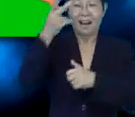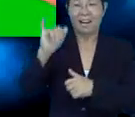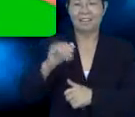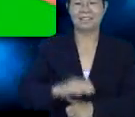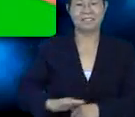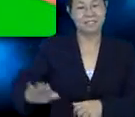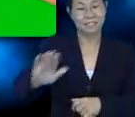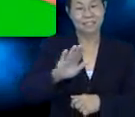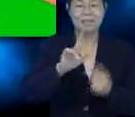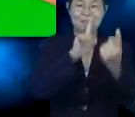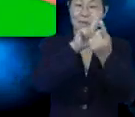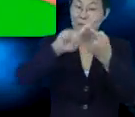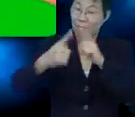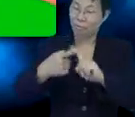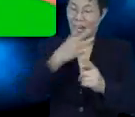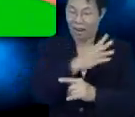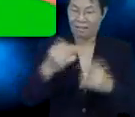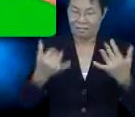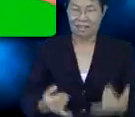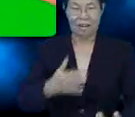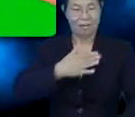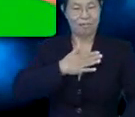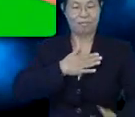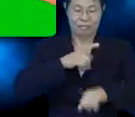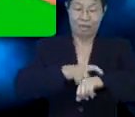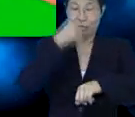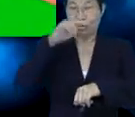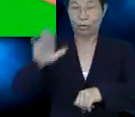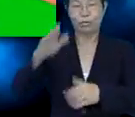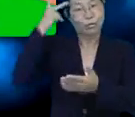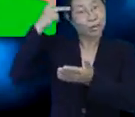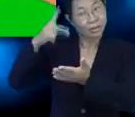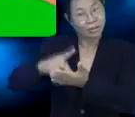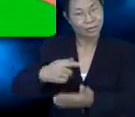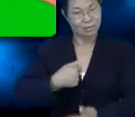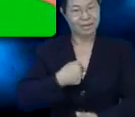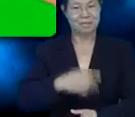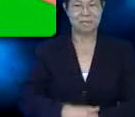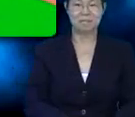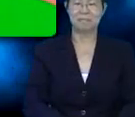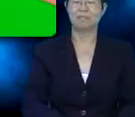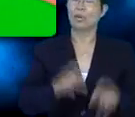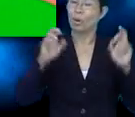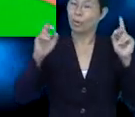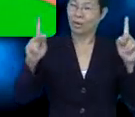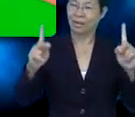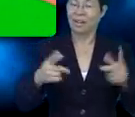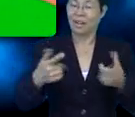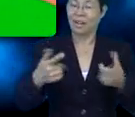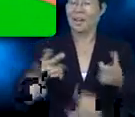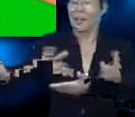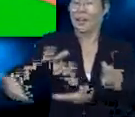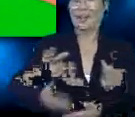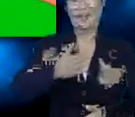Whee! Hi. You've met my friends and now it's time for you to get to know me.